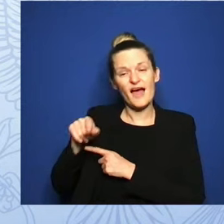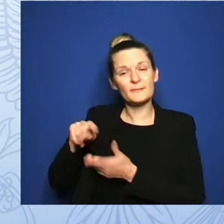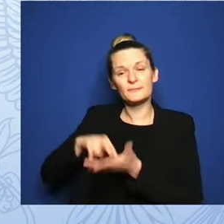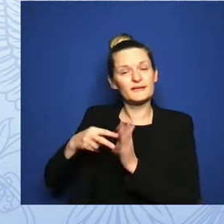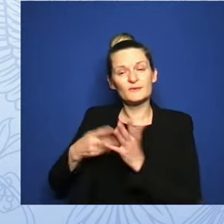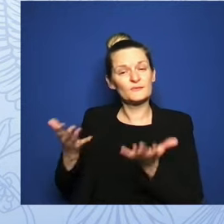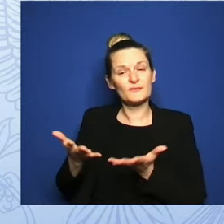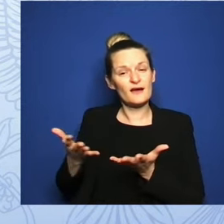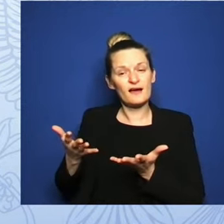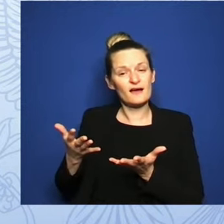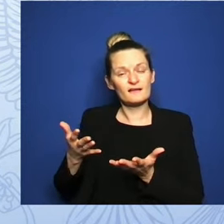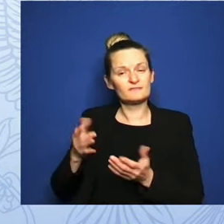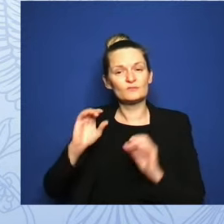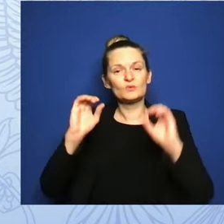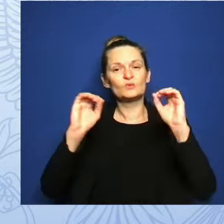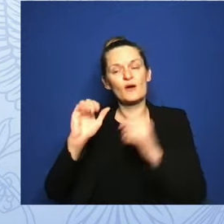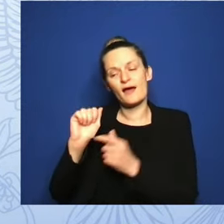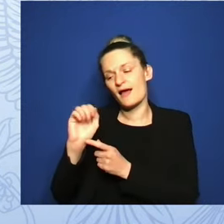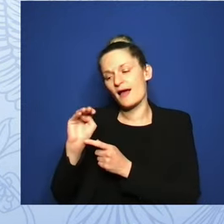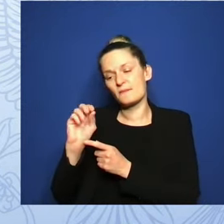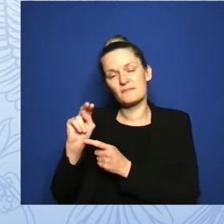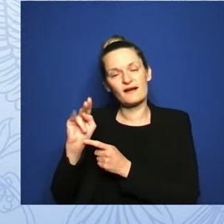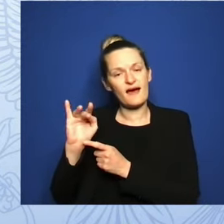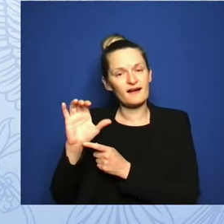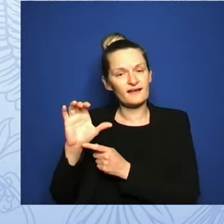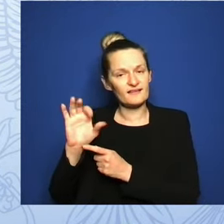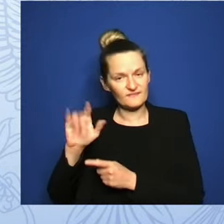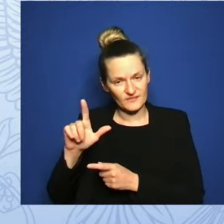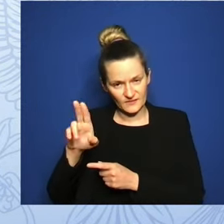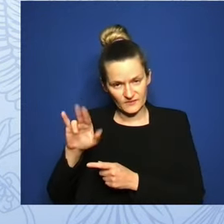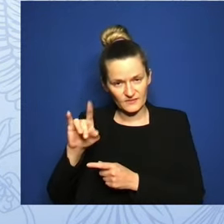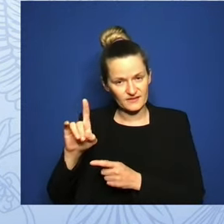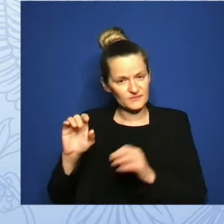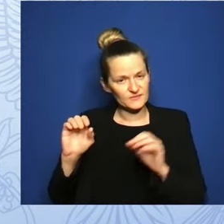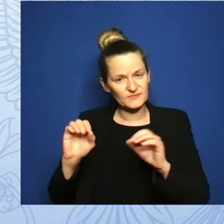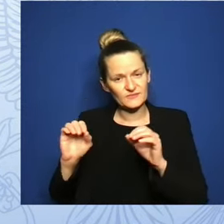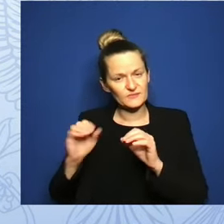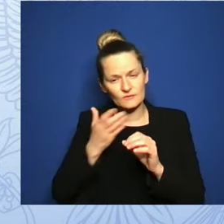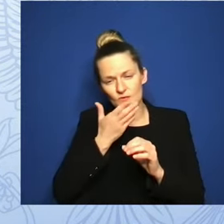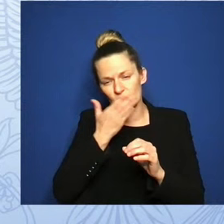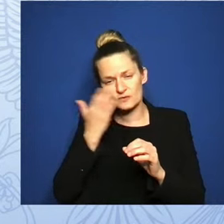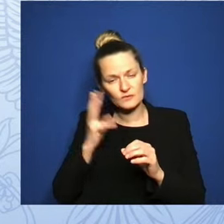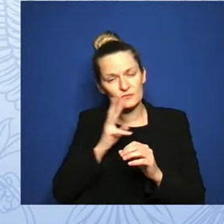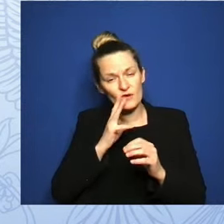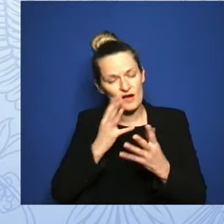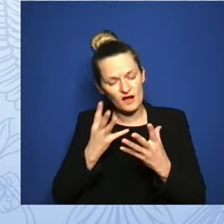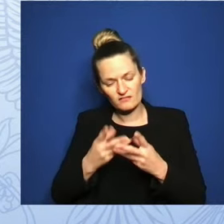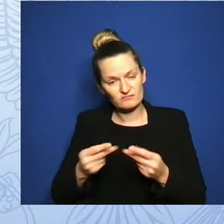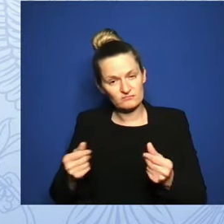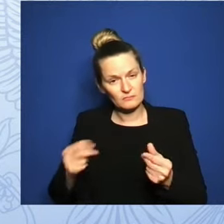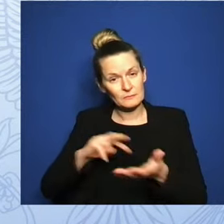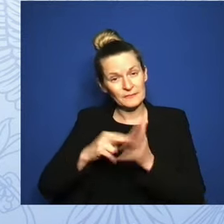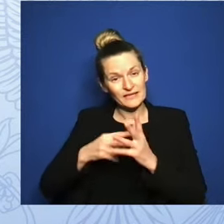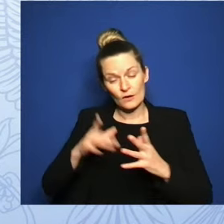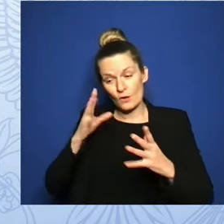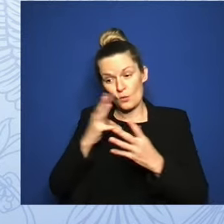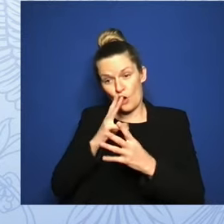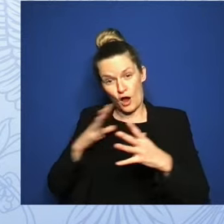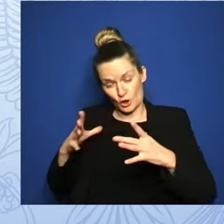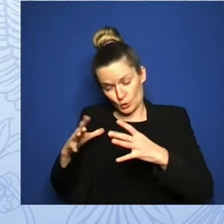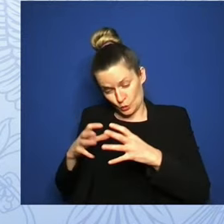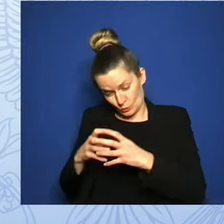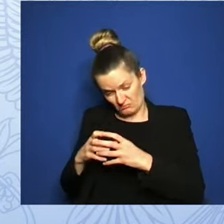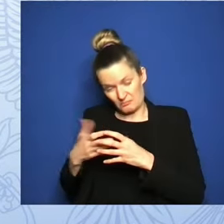stillborn in the next 12 to 24 hours. They explained that the standard of medical care for this situation has